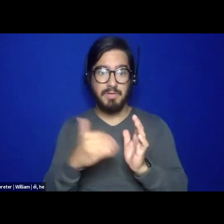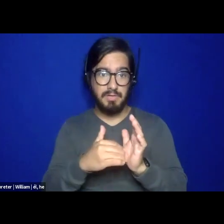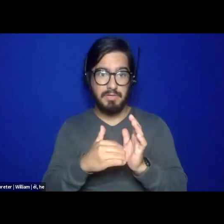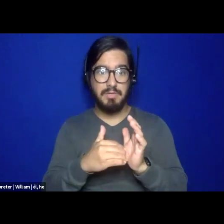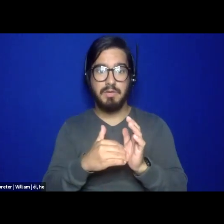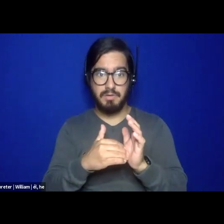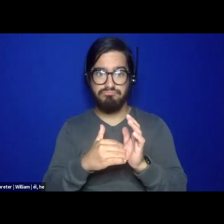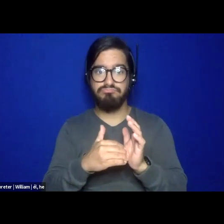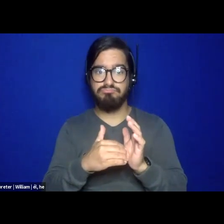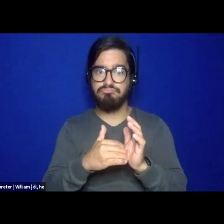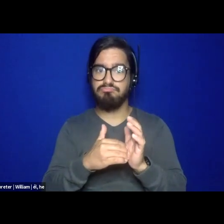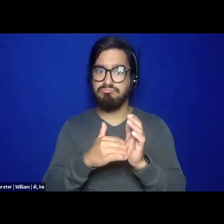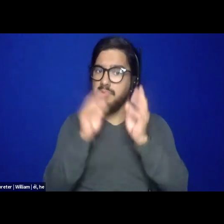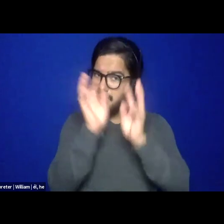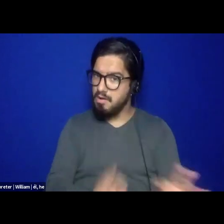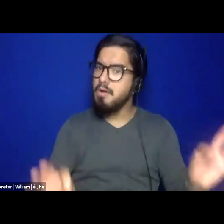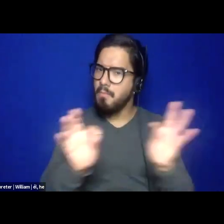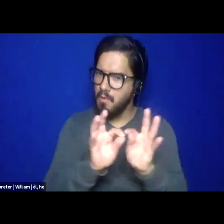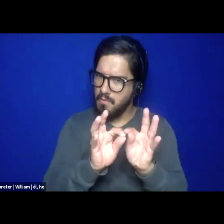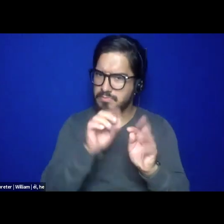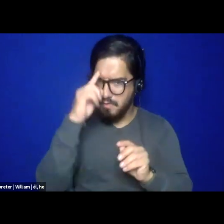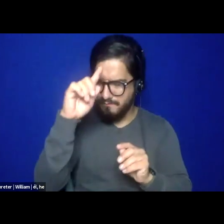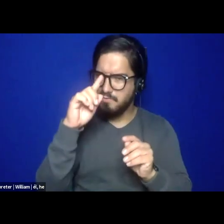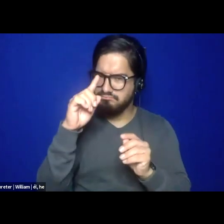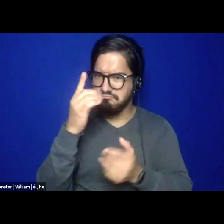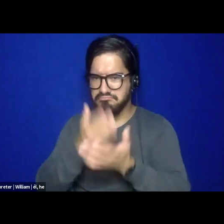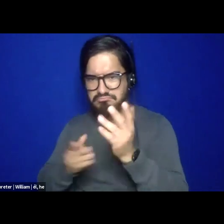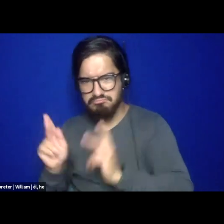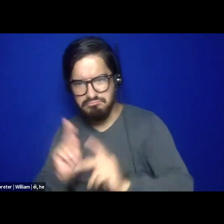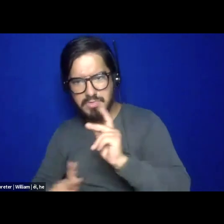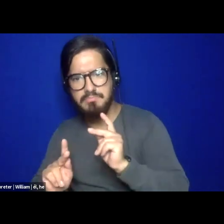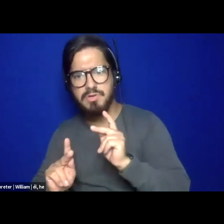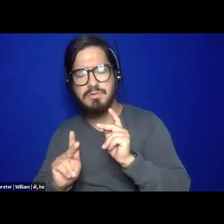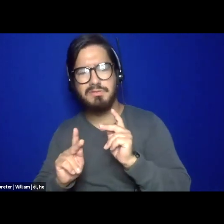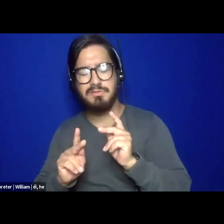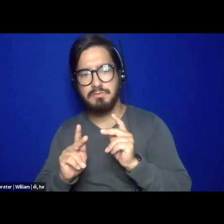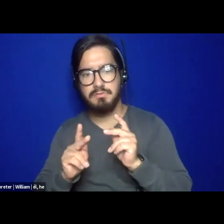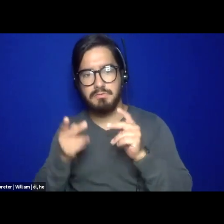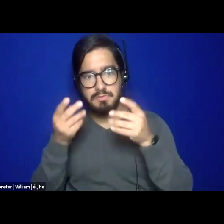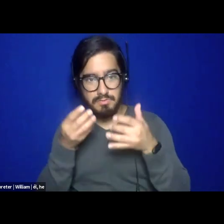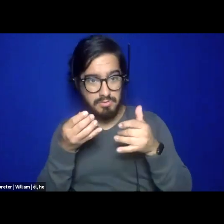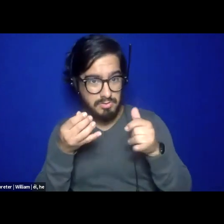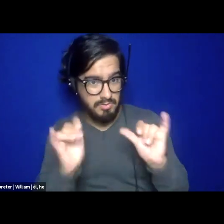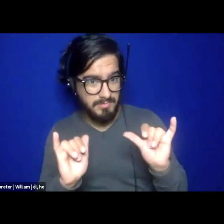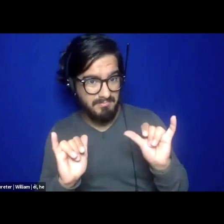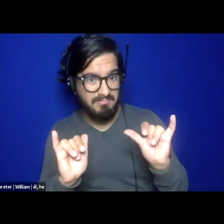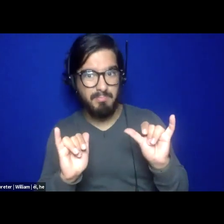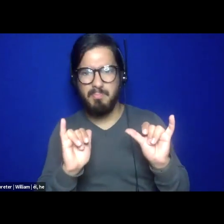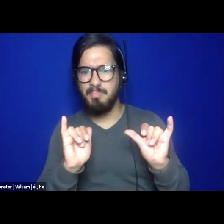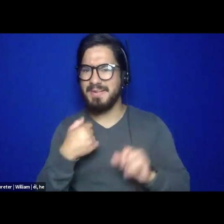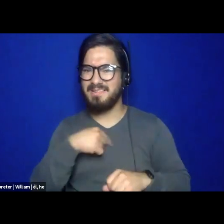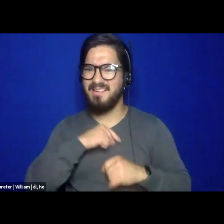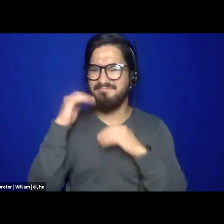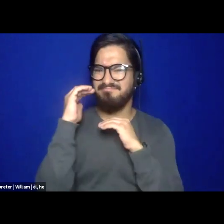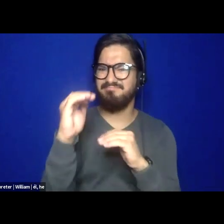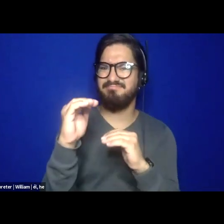I think it's important for, for some folks, but I also think it keeps us, um, in captivity. keeps us limited. And so